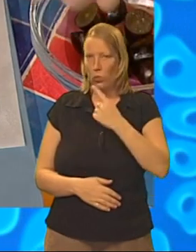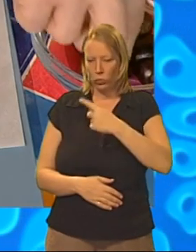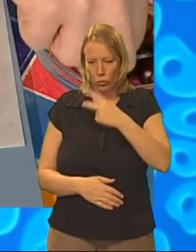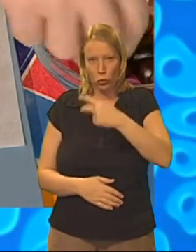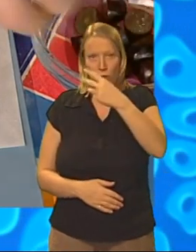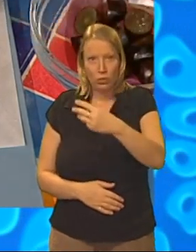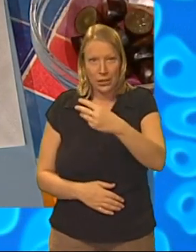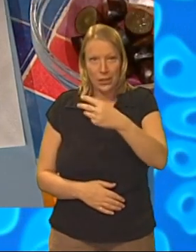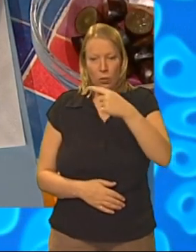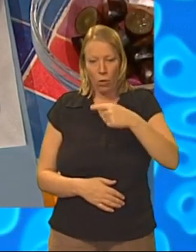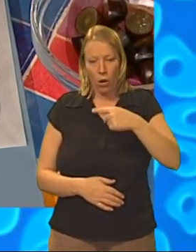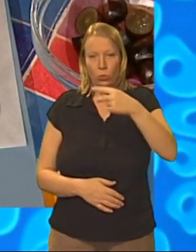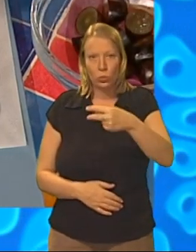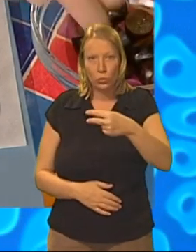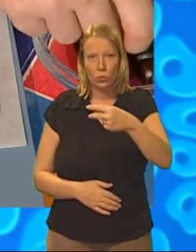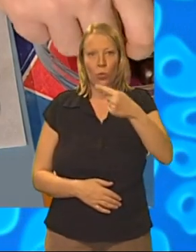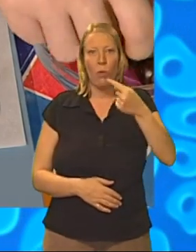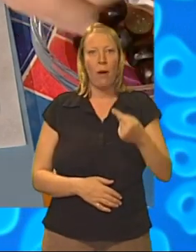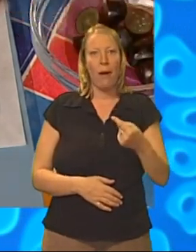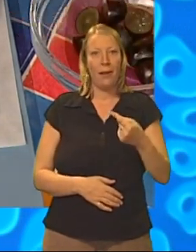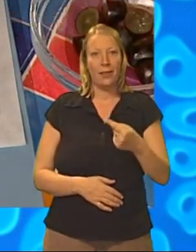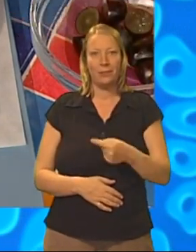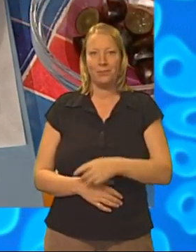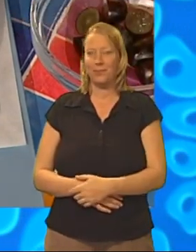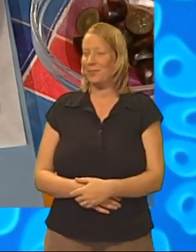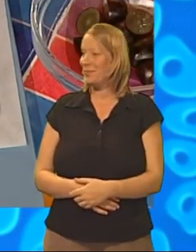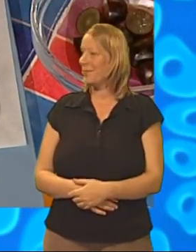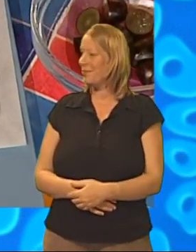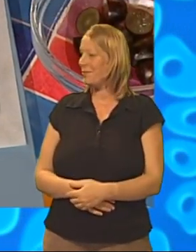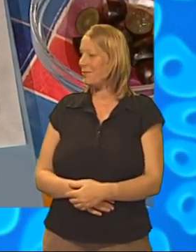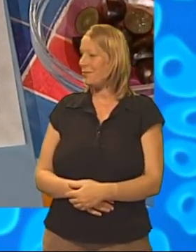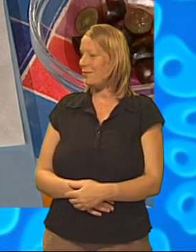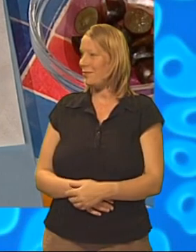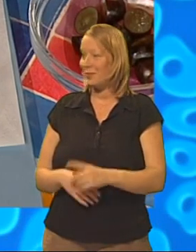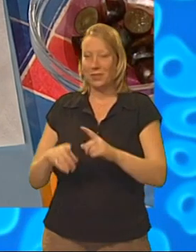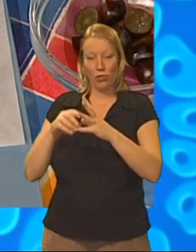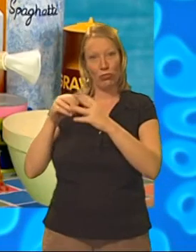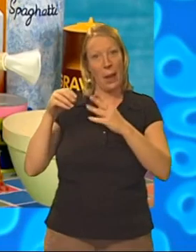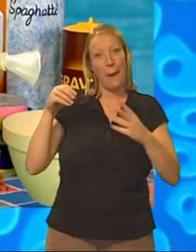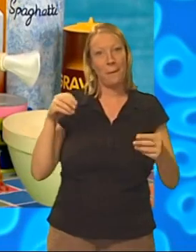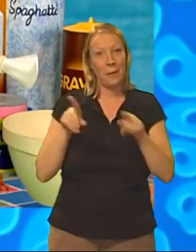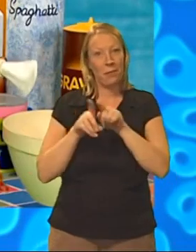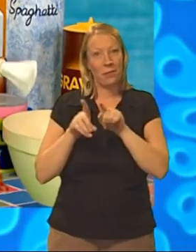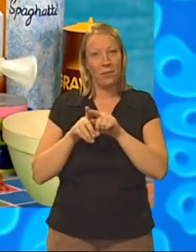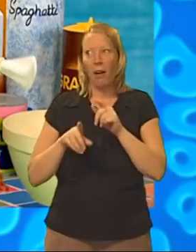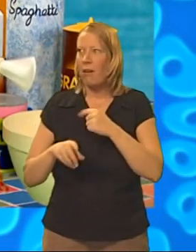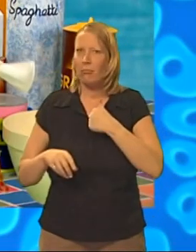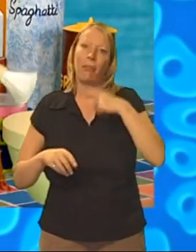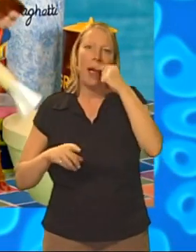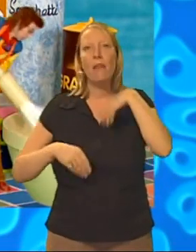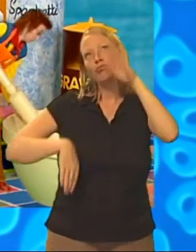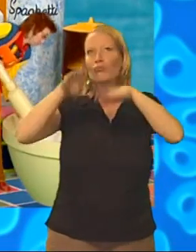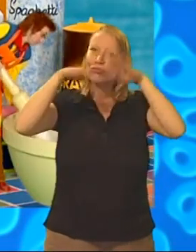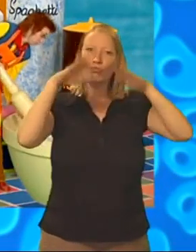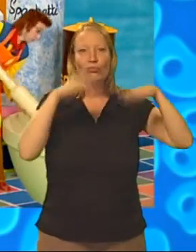three! One, two! And another one there to make a little bunch of grapes! Oh, I could be a decorator!